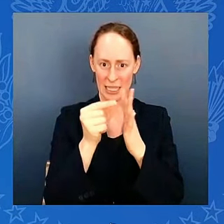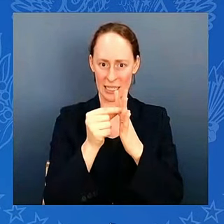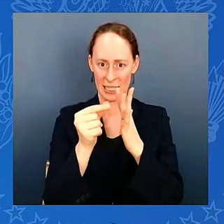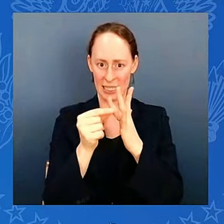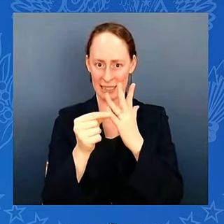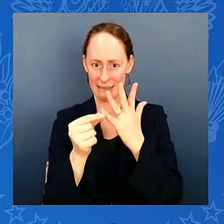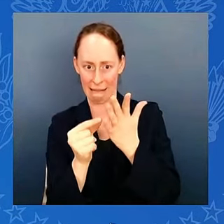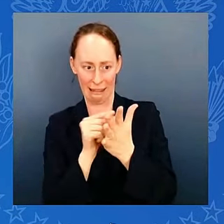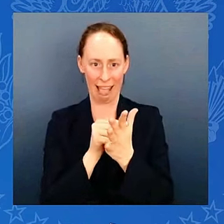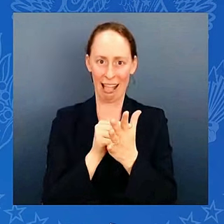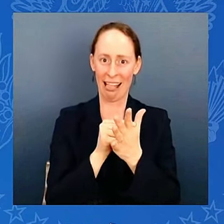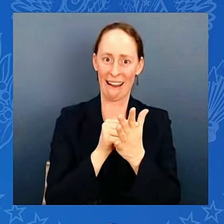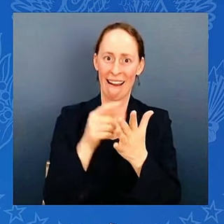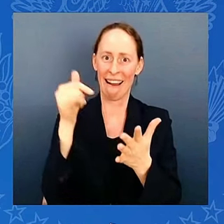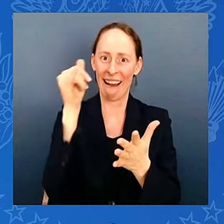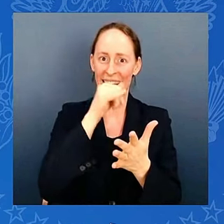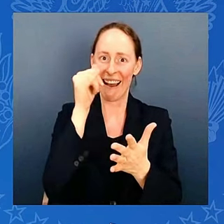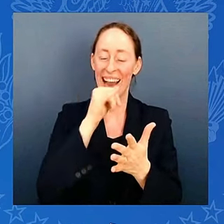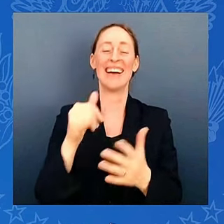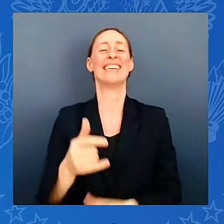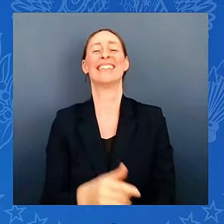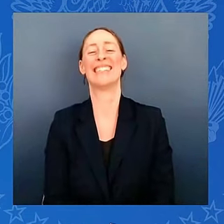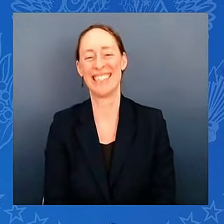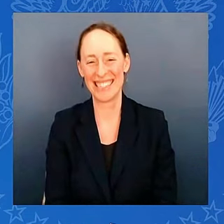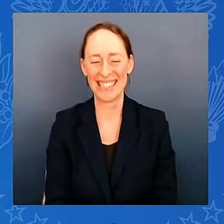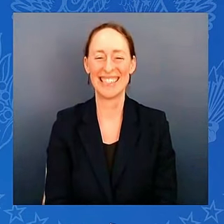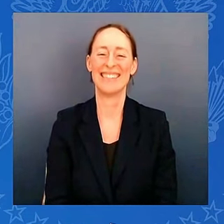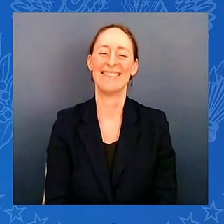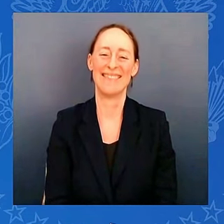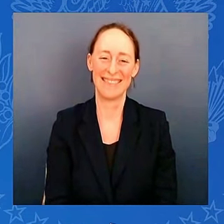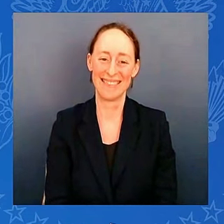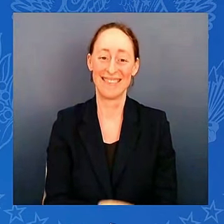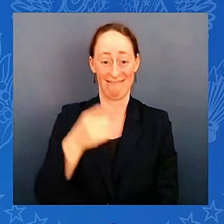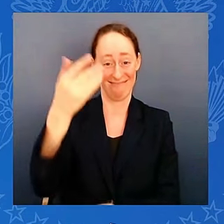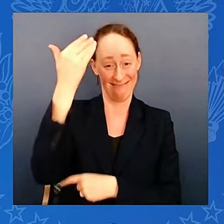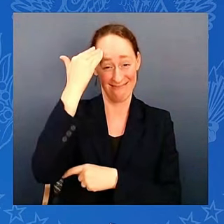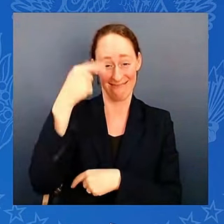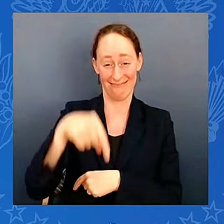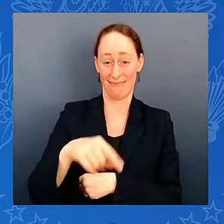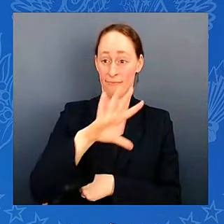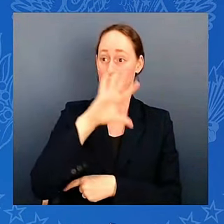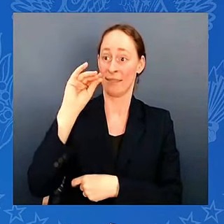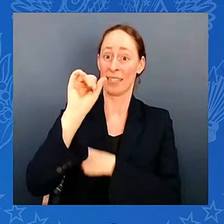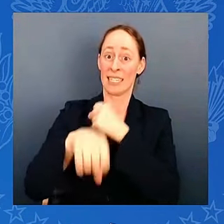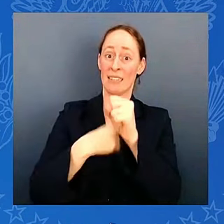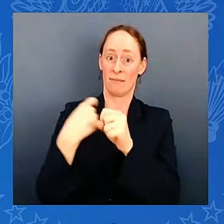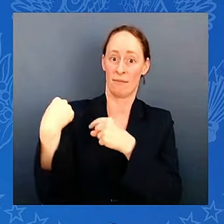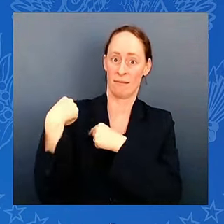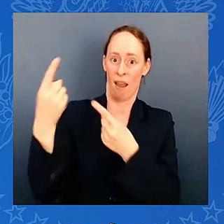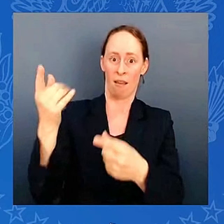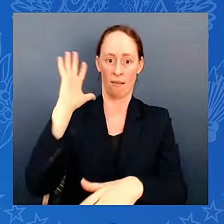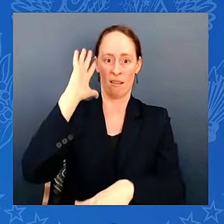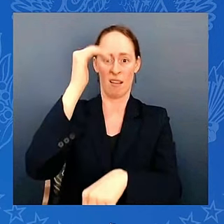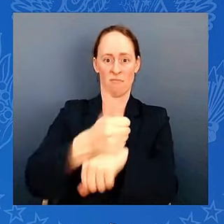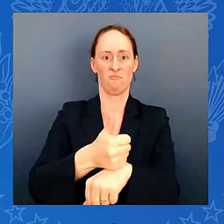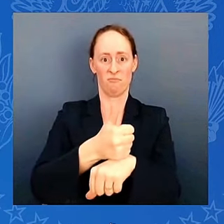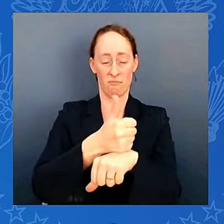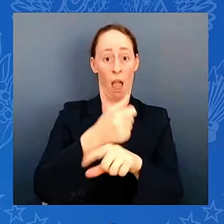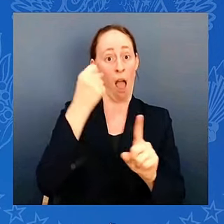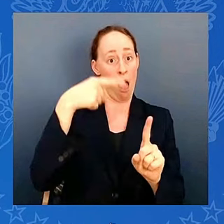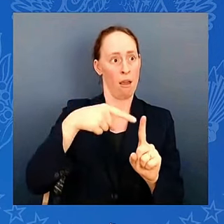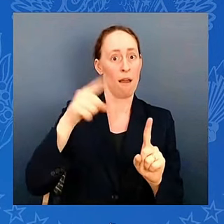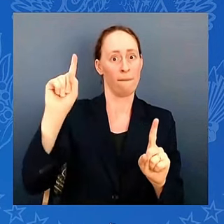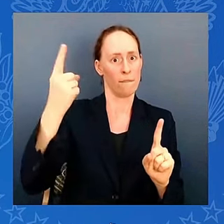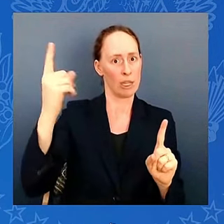Anyway, as you know, over 50 years since this franchise left Washington, you're back in the nation's capital as world